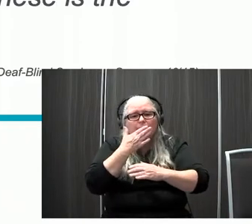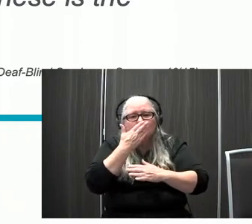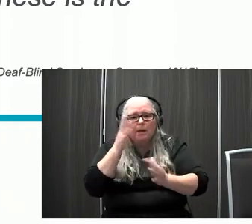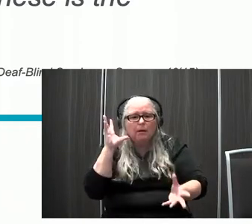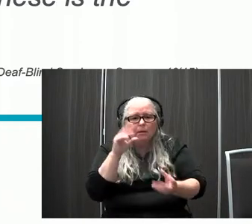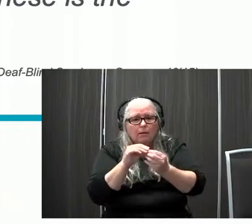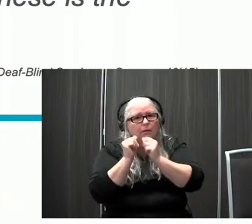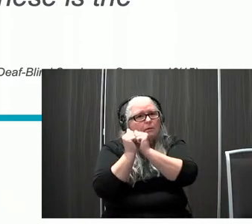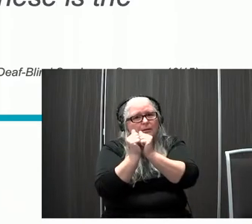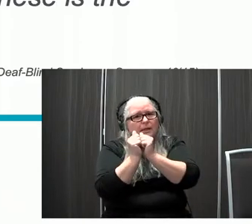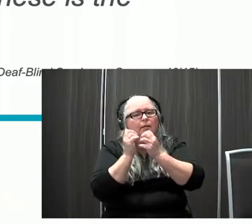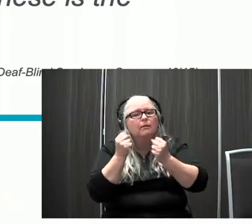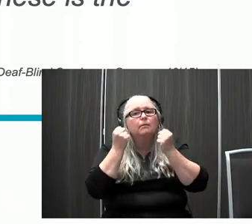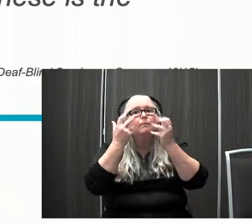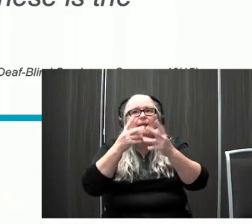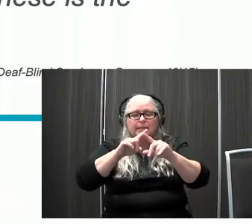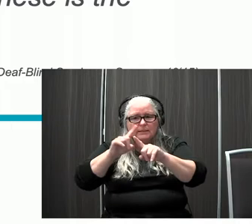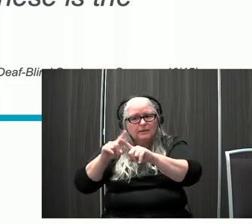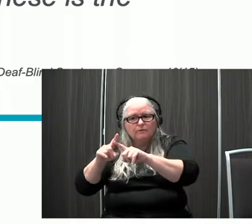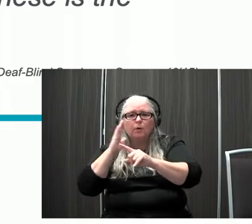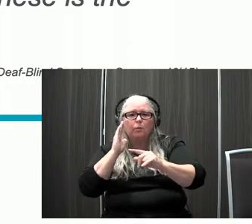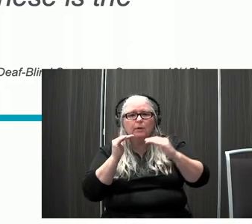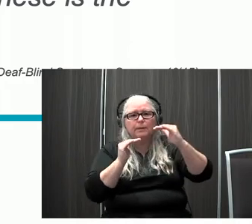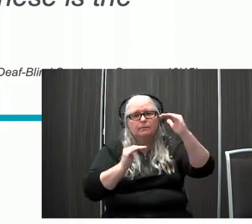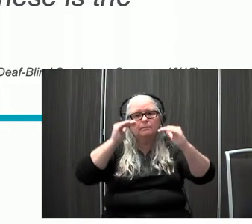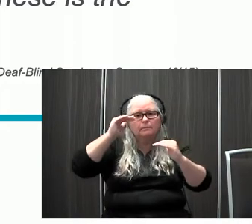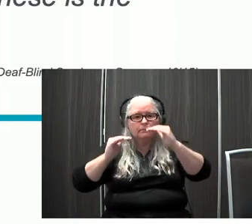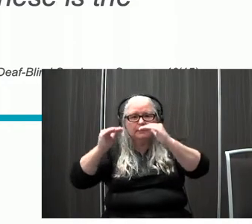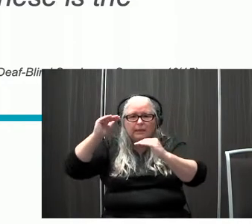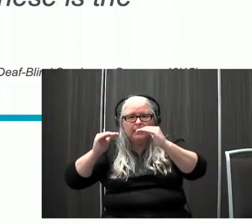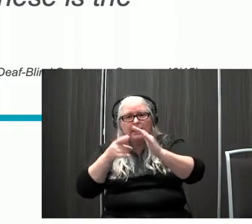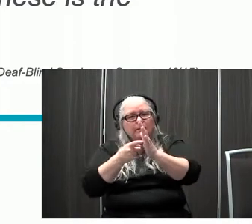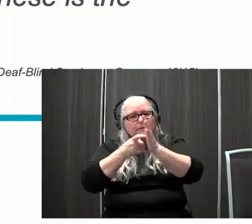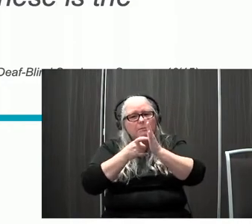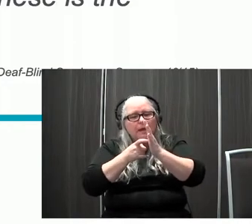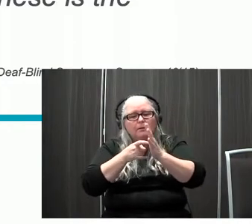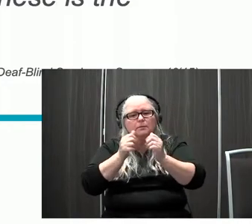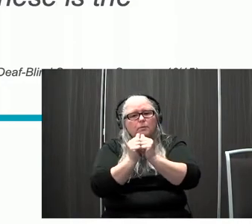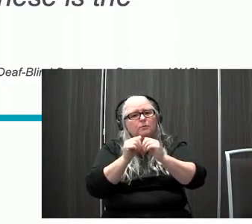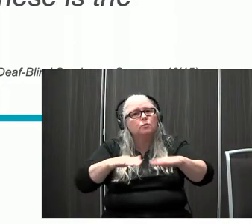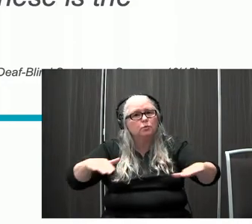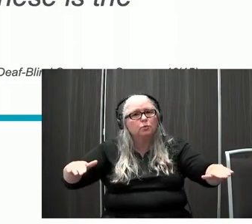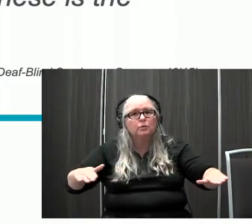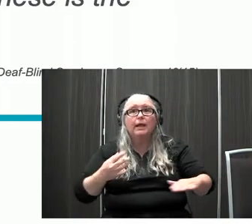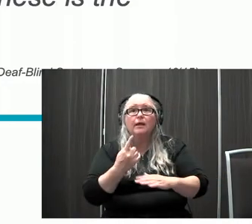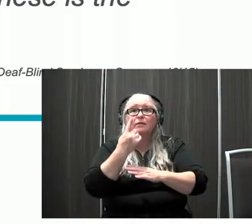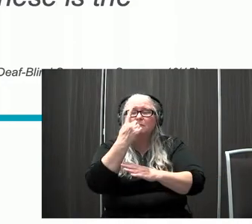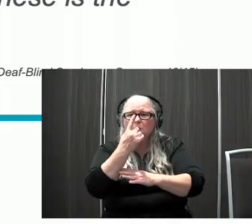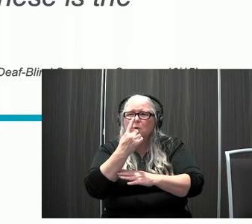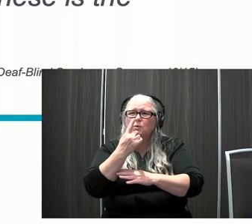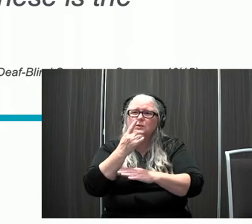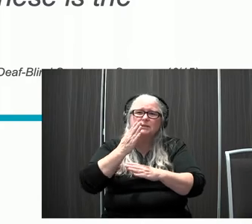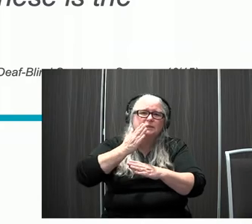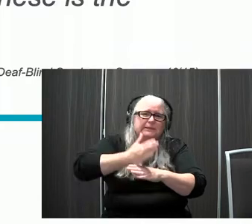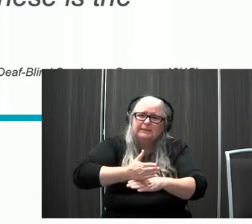CHARGE will each impose different, varying, and often conflicting demands upon the child. And one of the most pervasive but